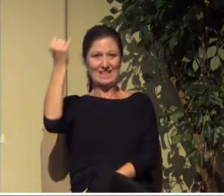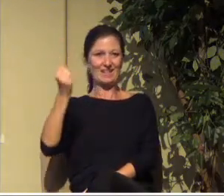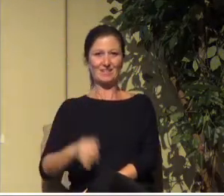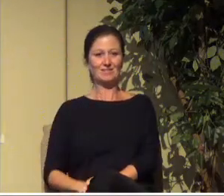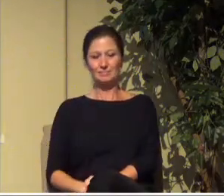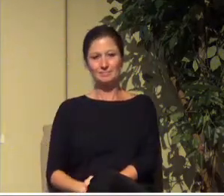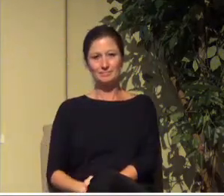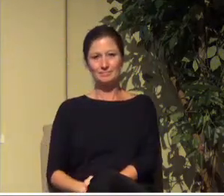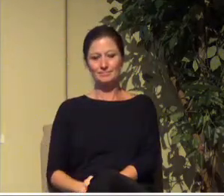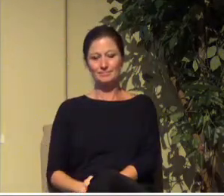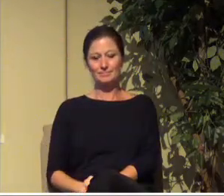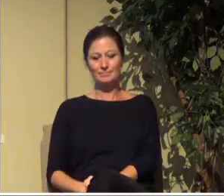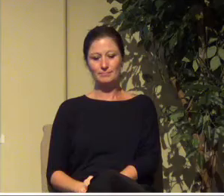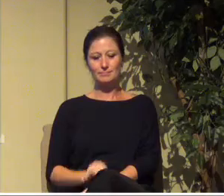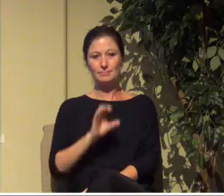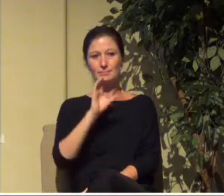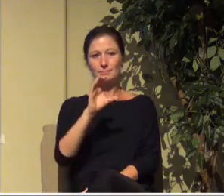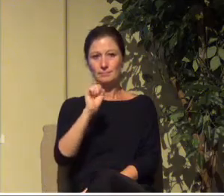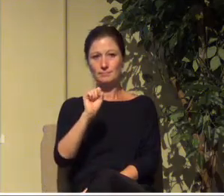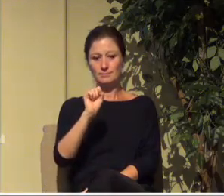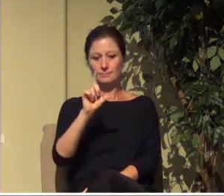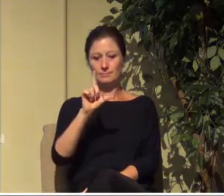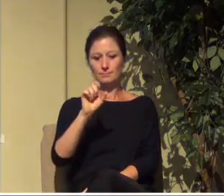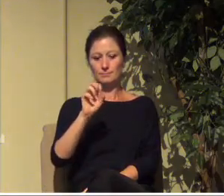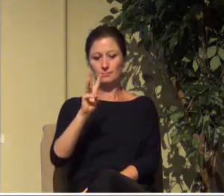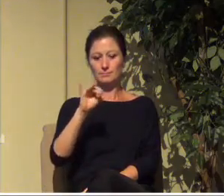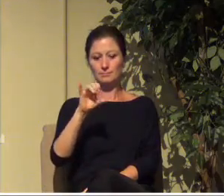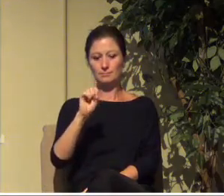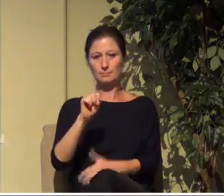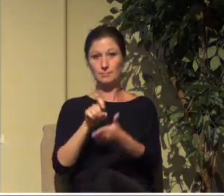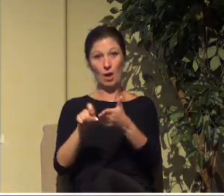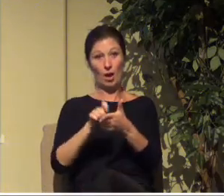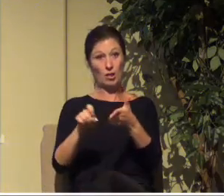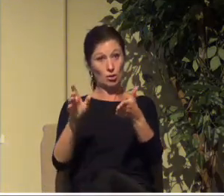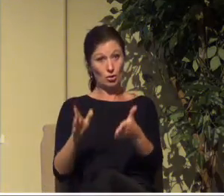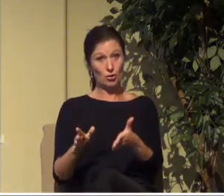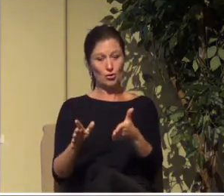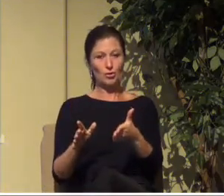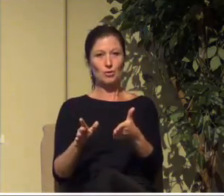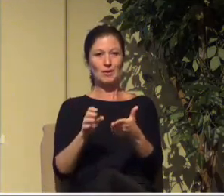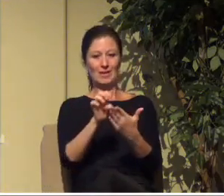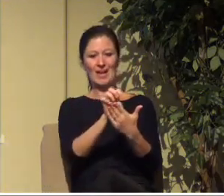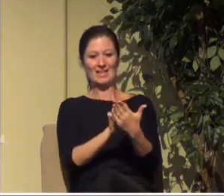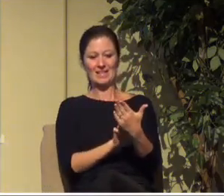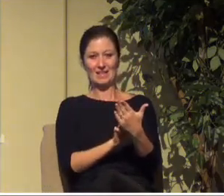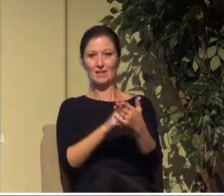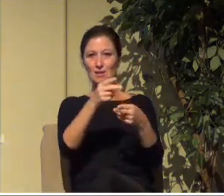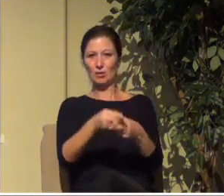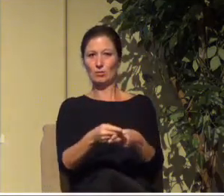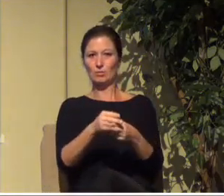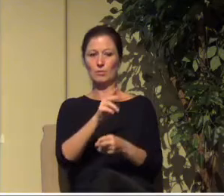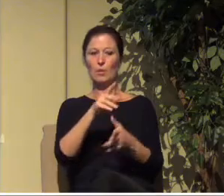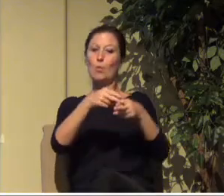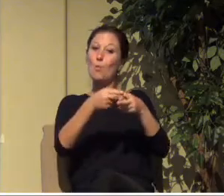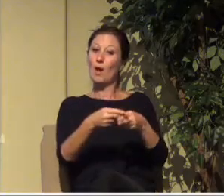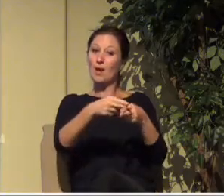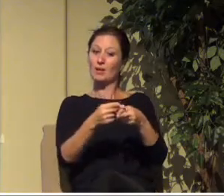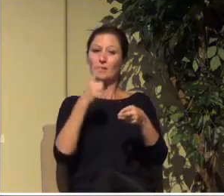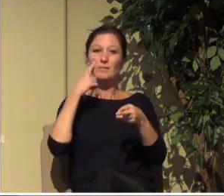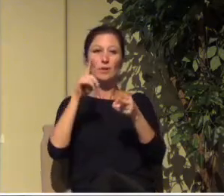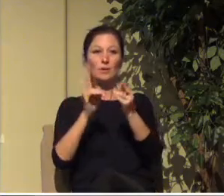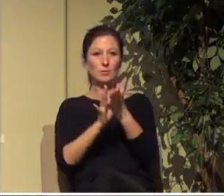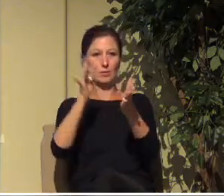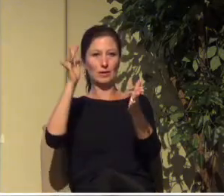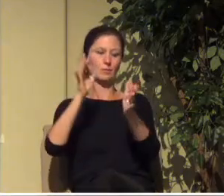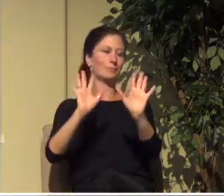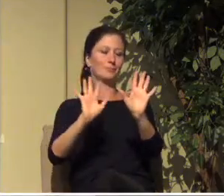from C.S. Lewis came to mind from his essay The Weight of Glory The weight as in